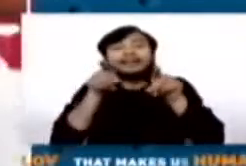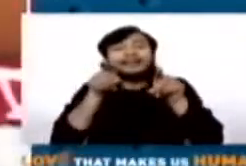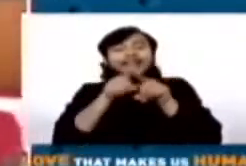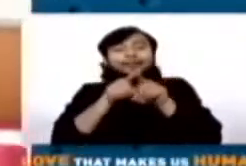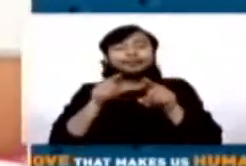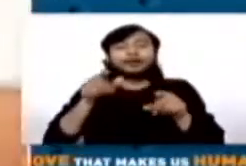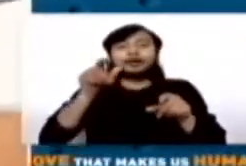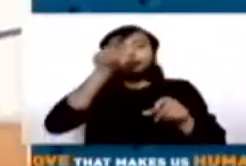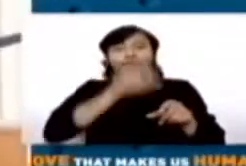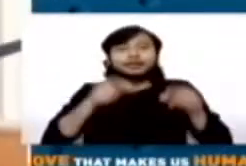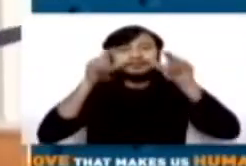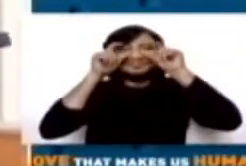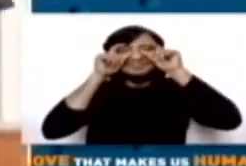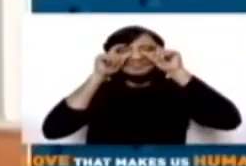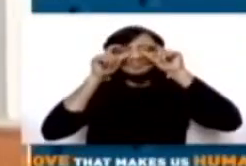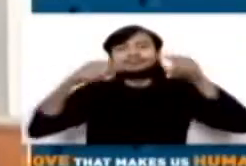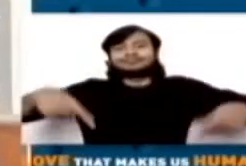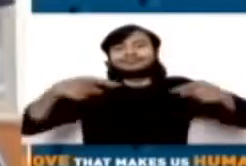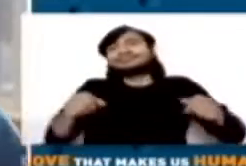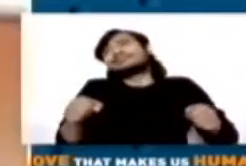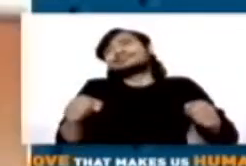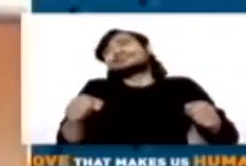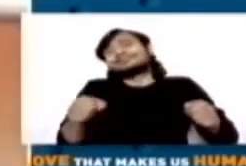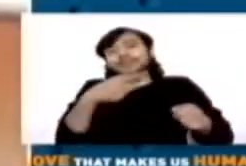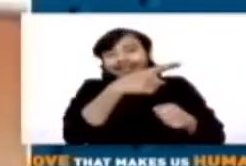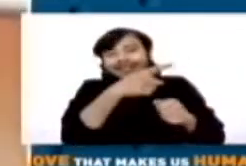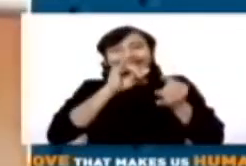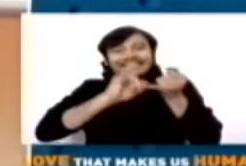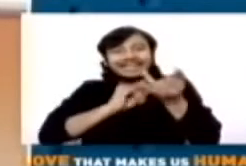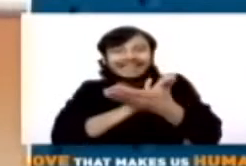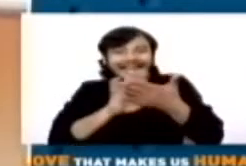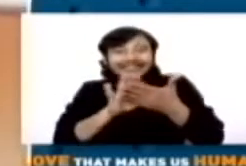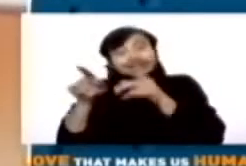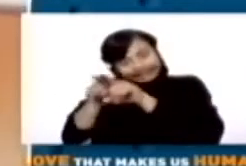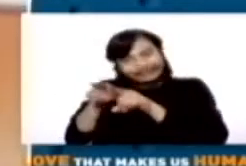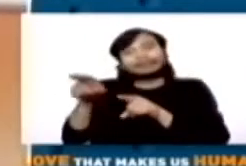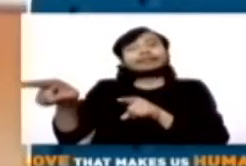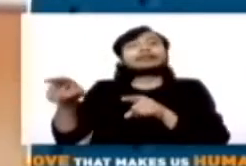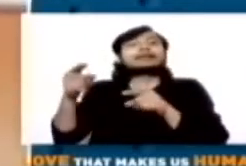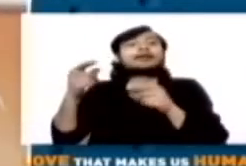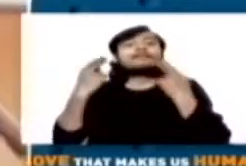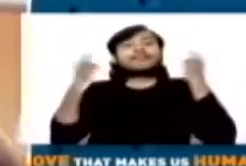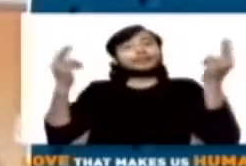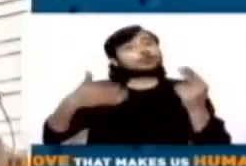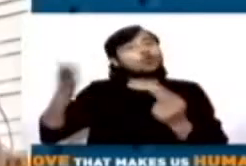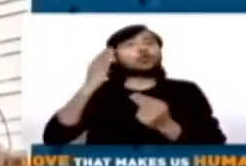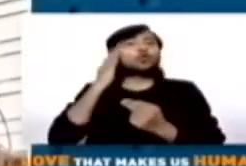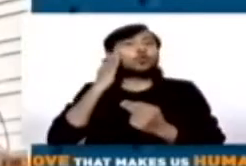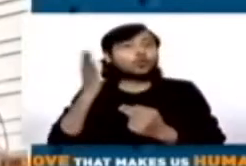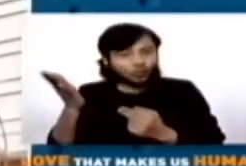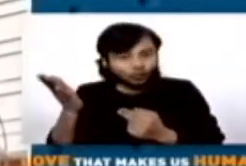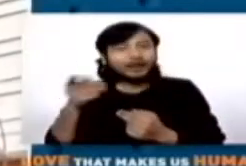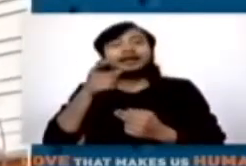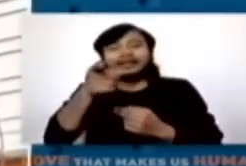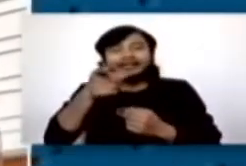award-winning actor and radio jockey, Sayom Dev Mukherjee, popularly known as Den, was born with a rare genetic disorder called